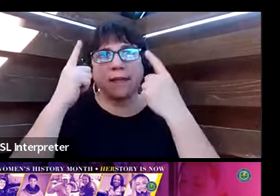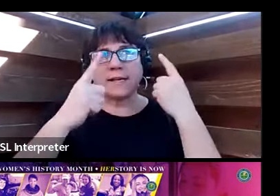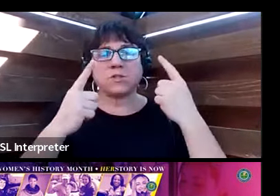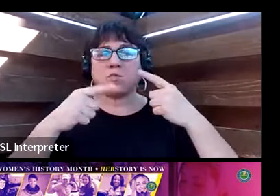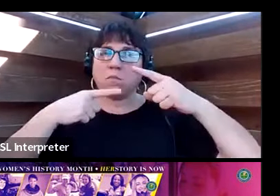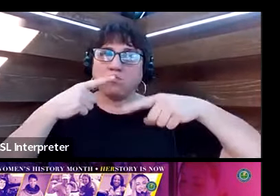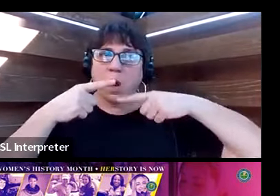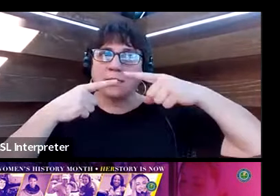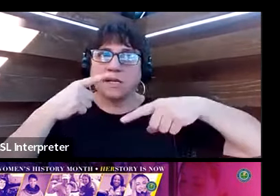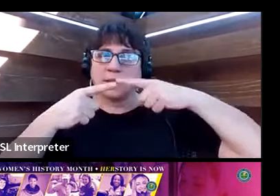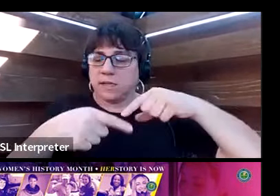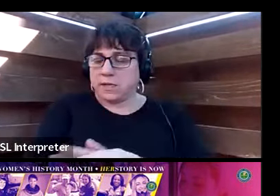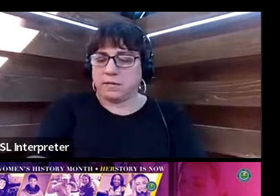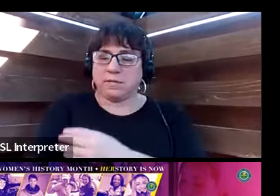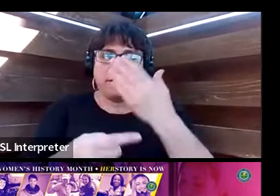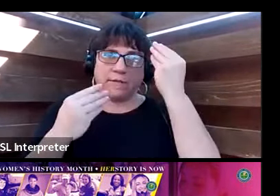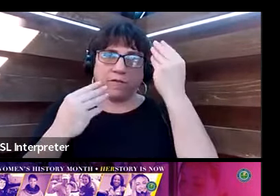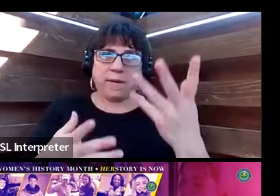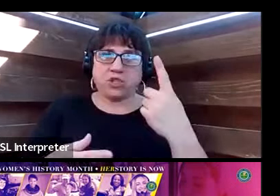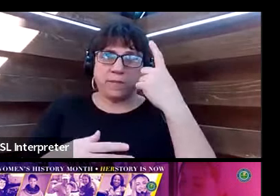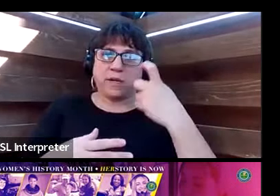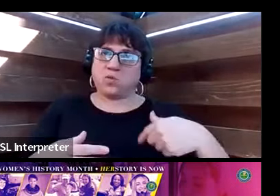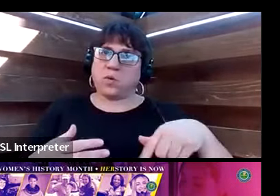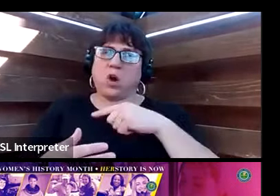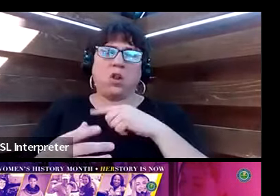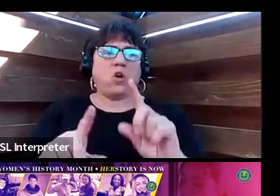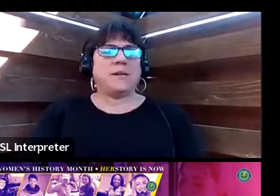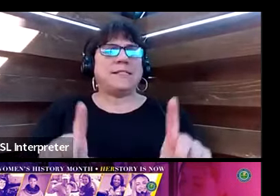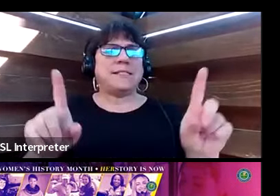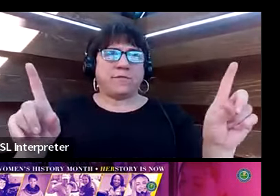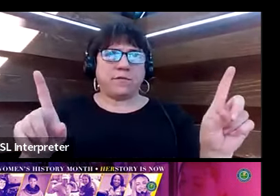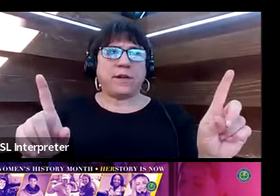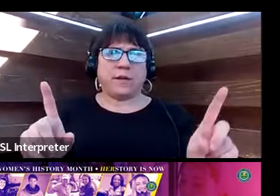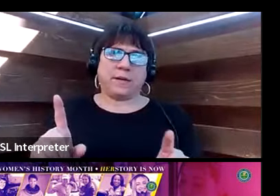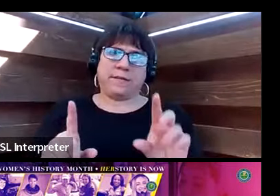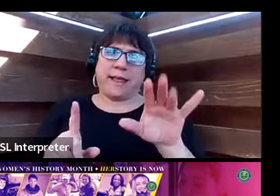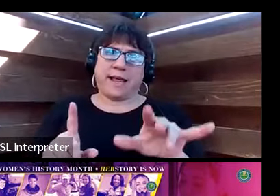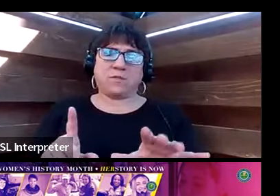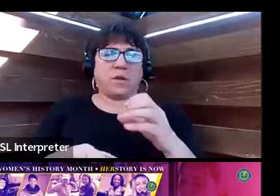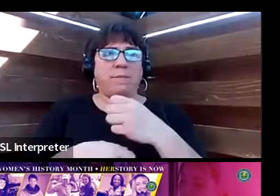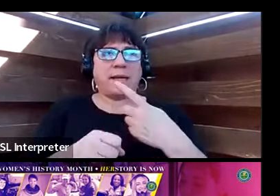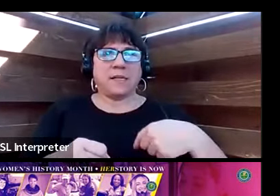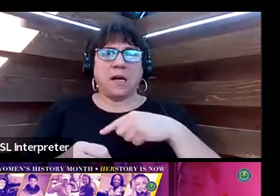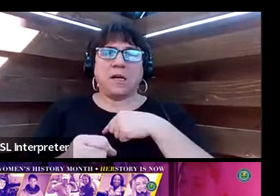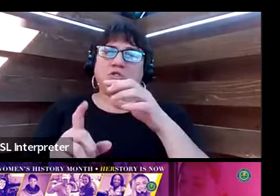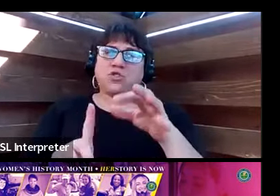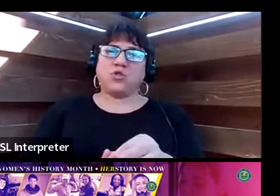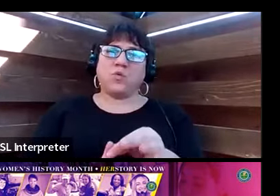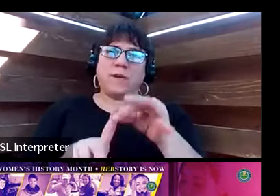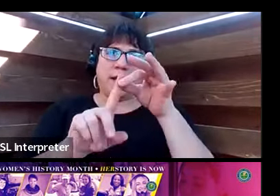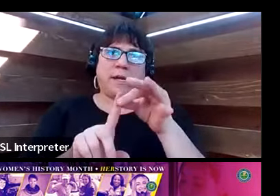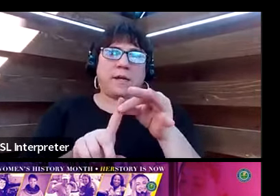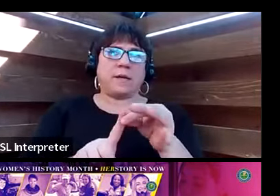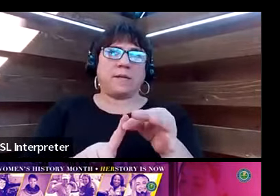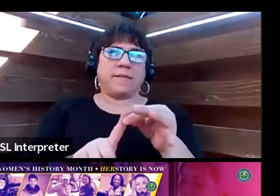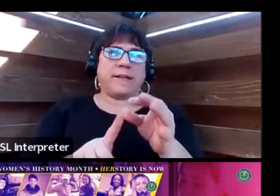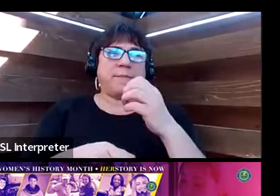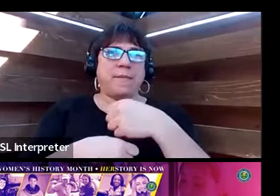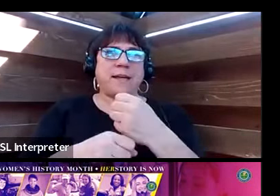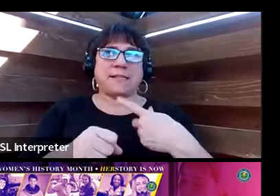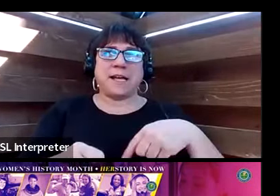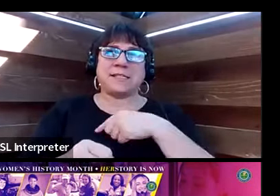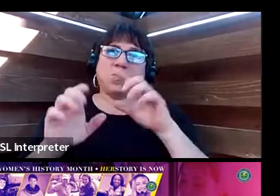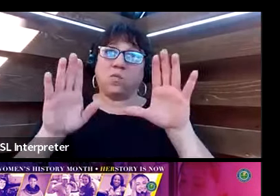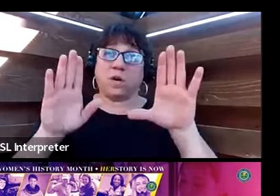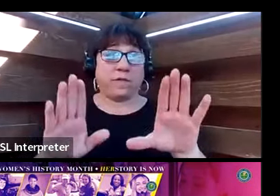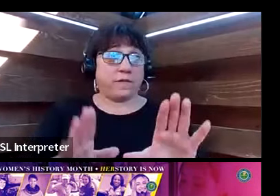information because we are all different. And that is what makes us so unique and what makes us so wonderful,